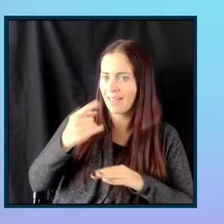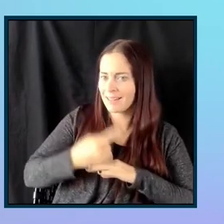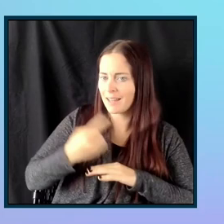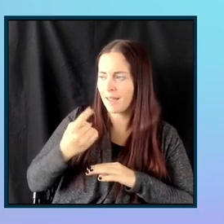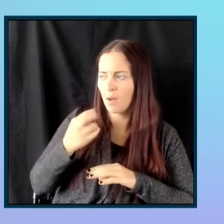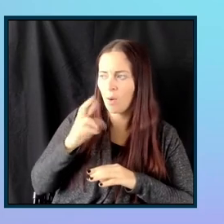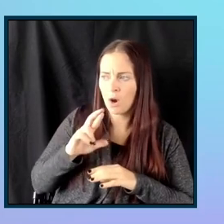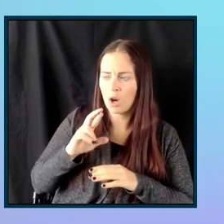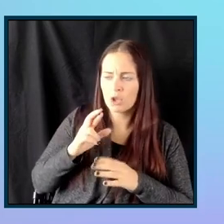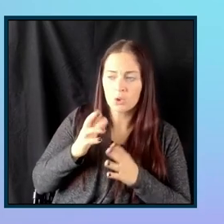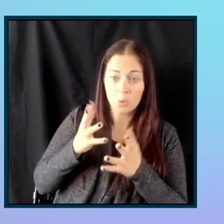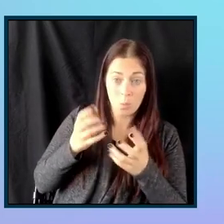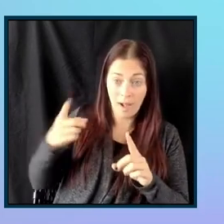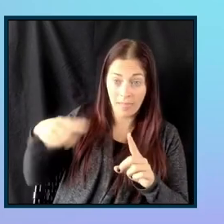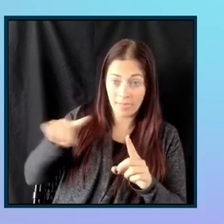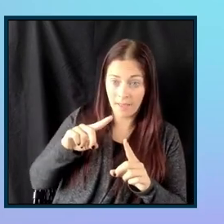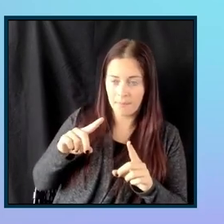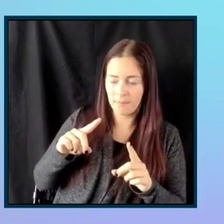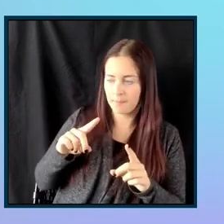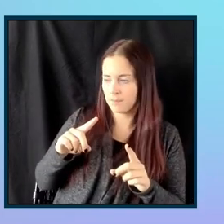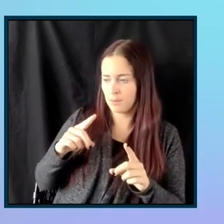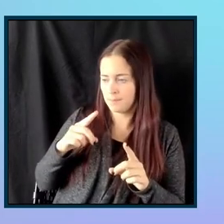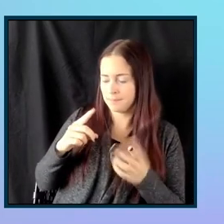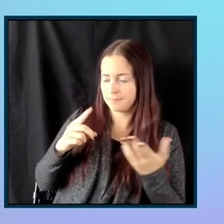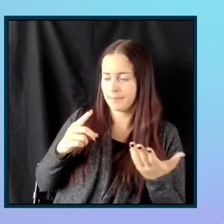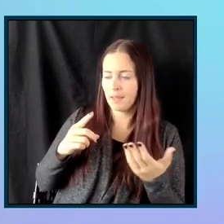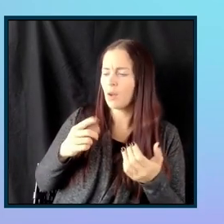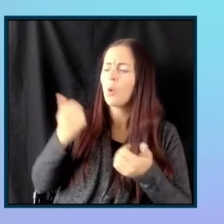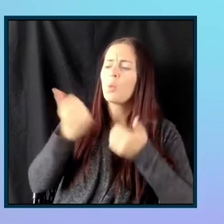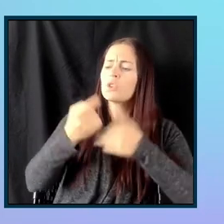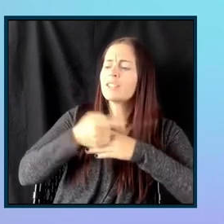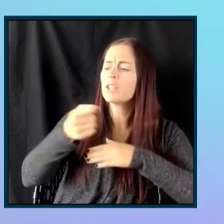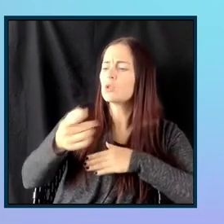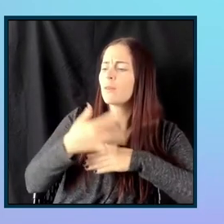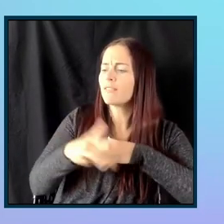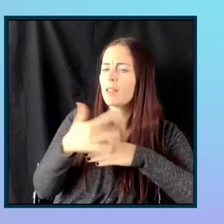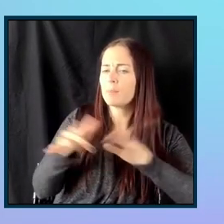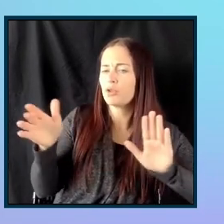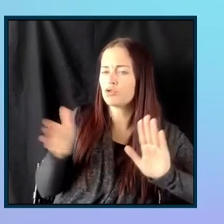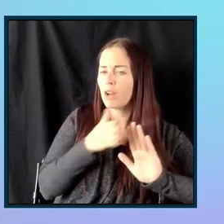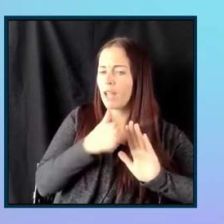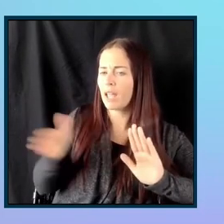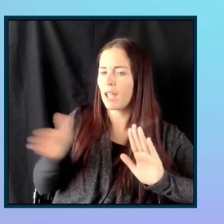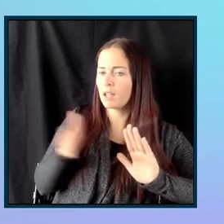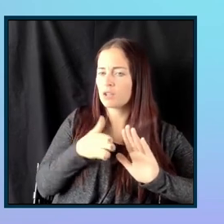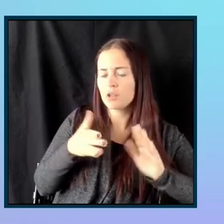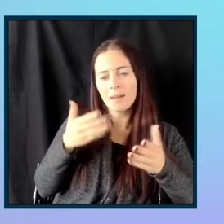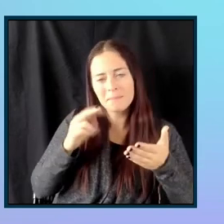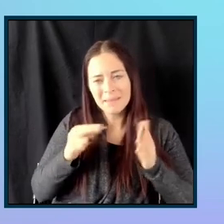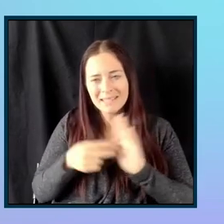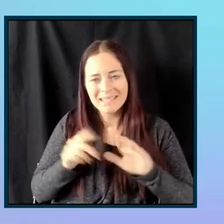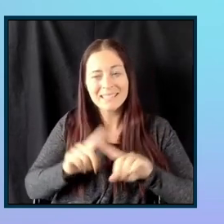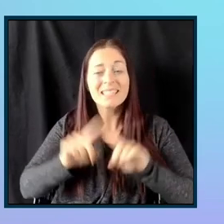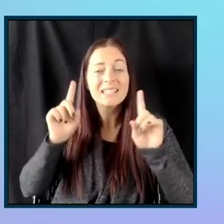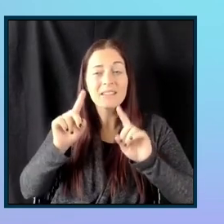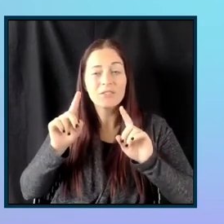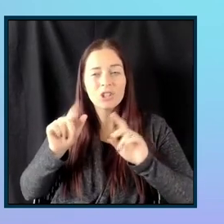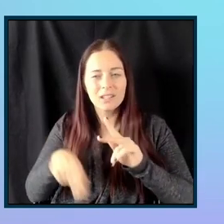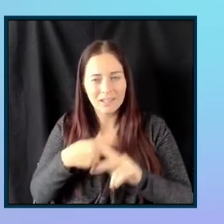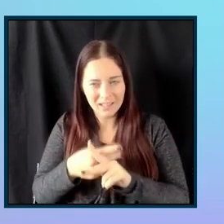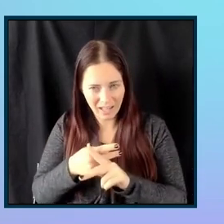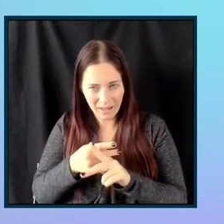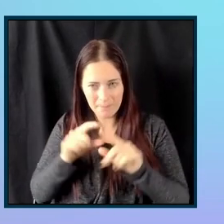them to select from, like, a range of available dates? In which case, we might want to use a different type of input field. So, definitely consider